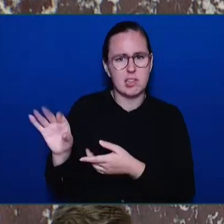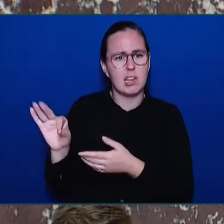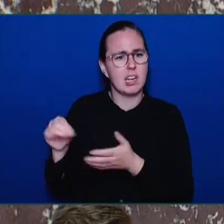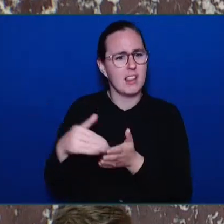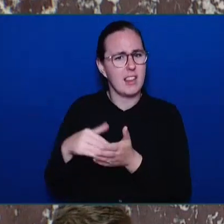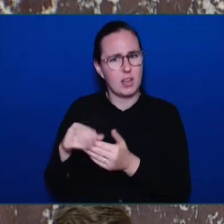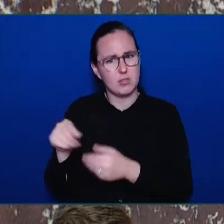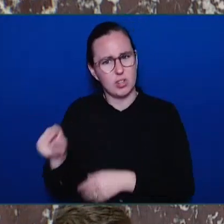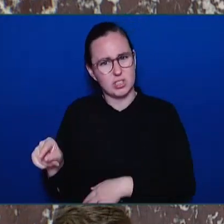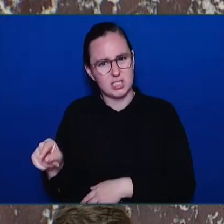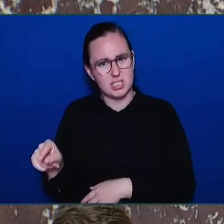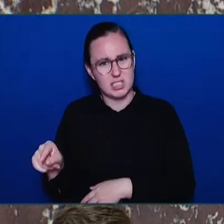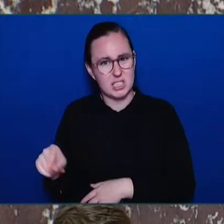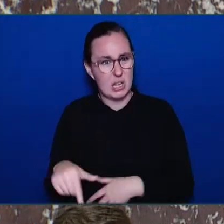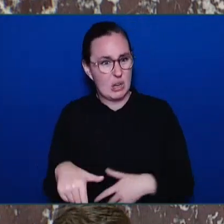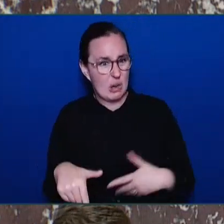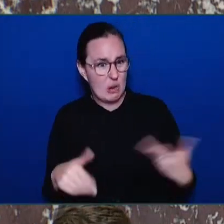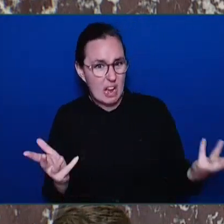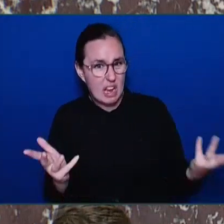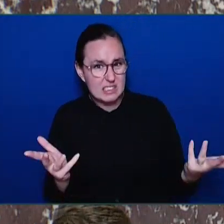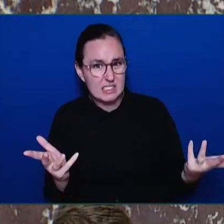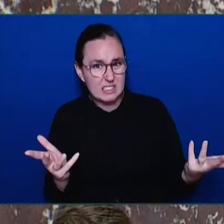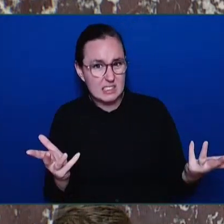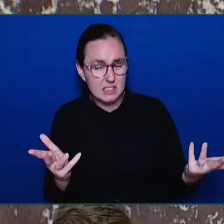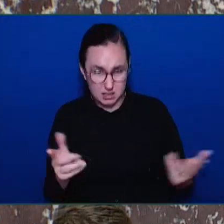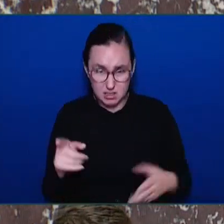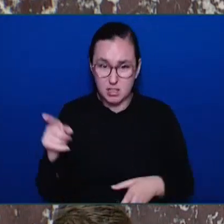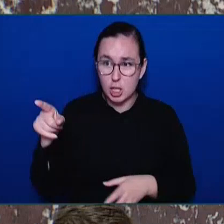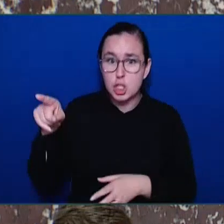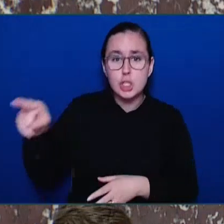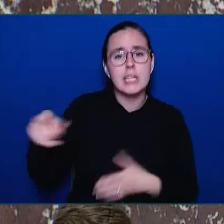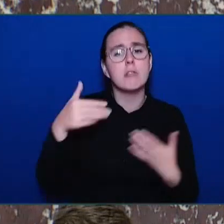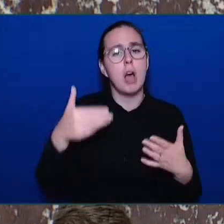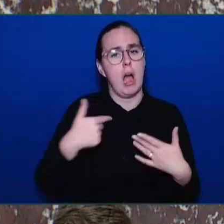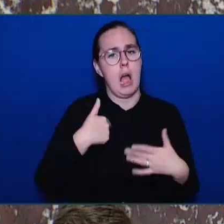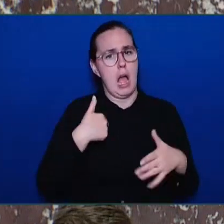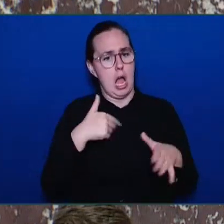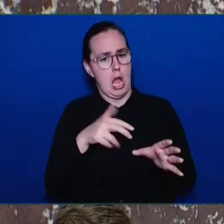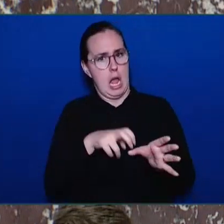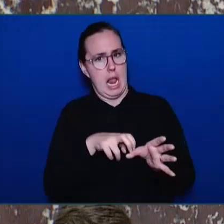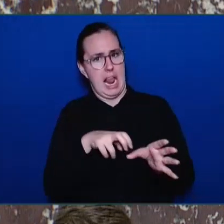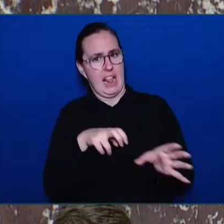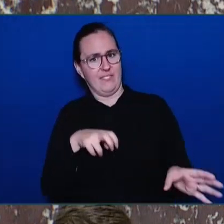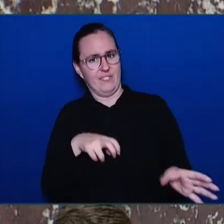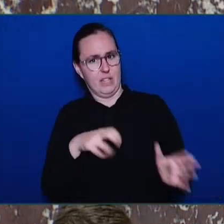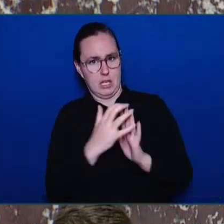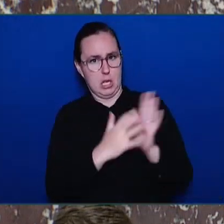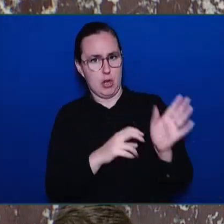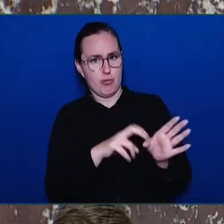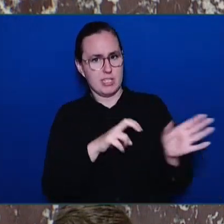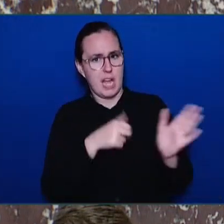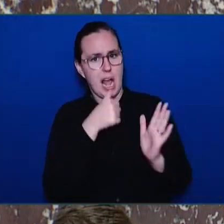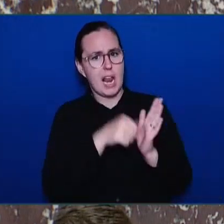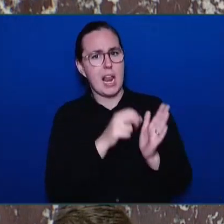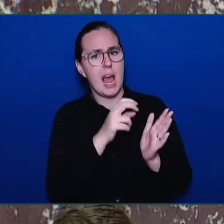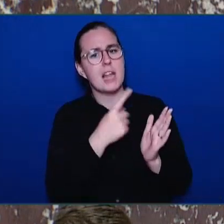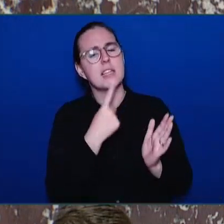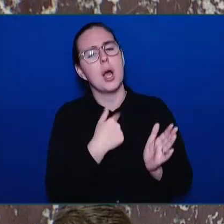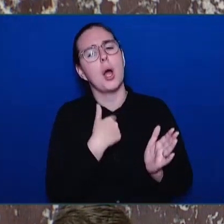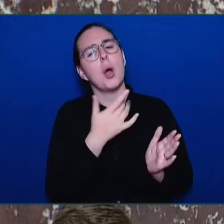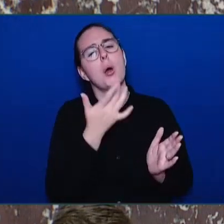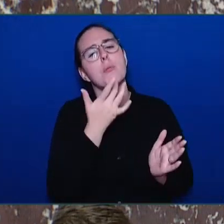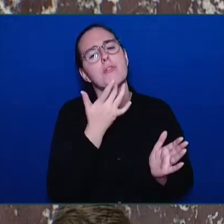Now, she resigned, and in her resignation letter she stated that she wanted to, quote, move on to another chapter of my life, one that is filled with